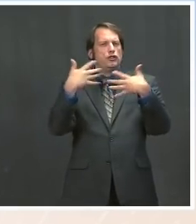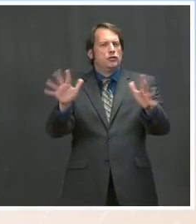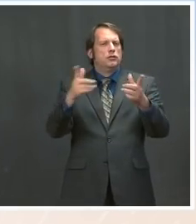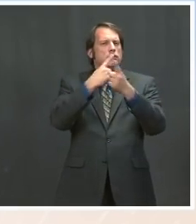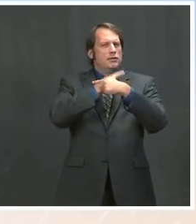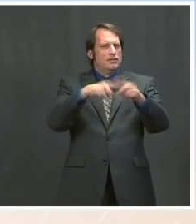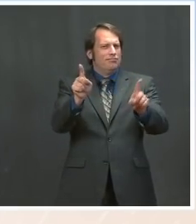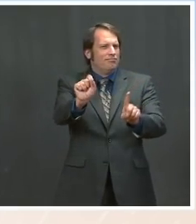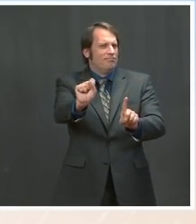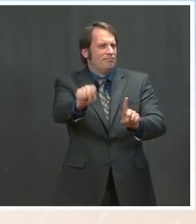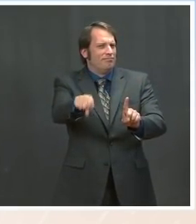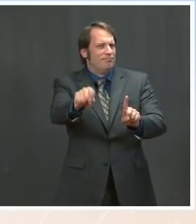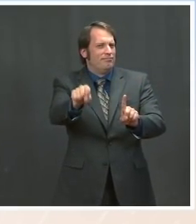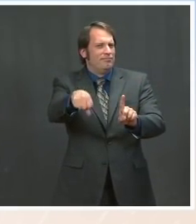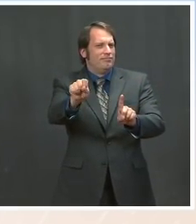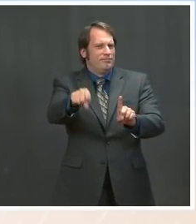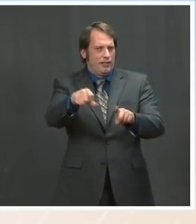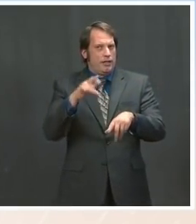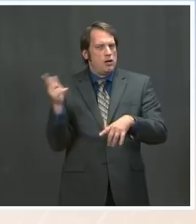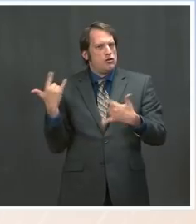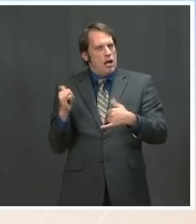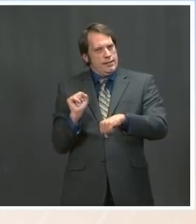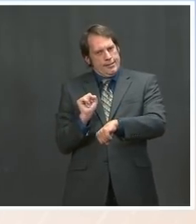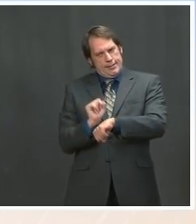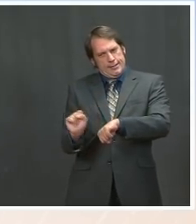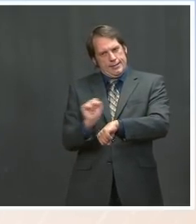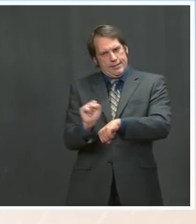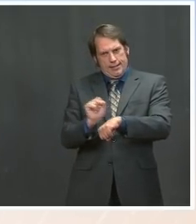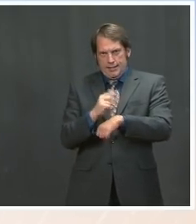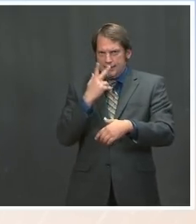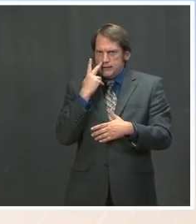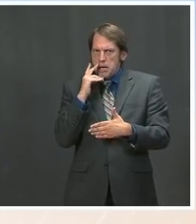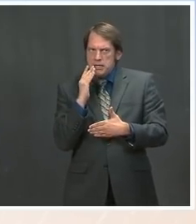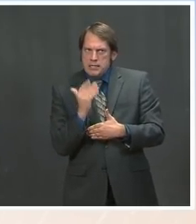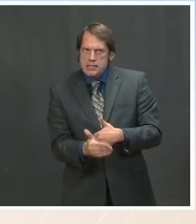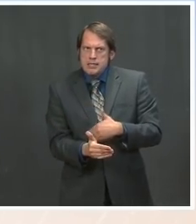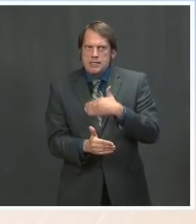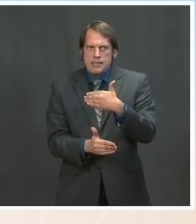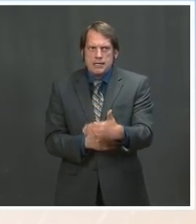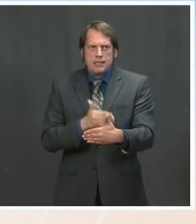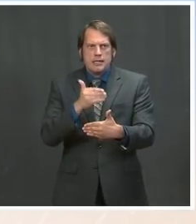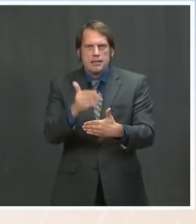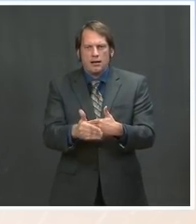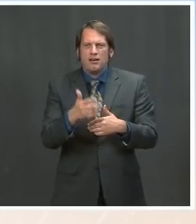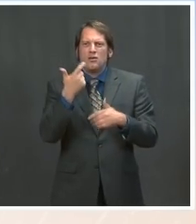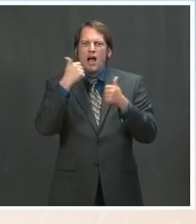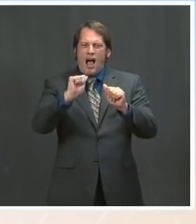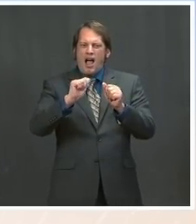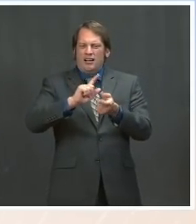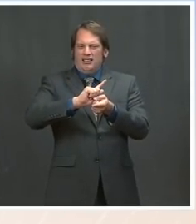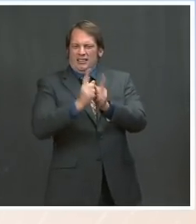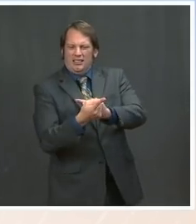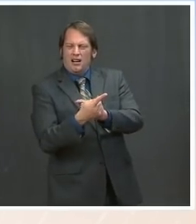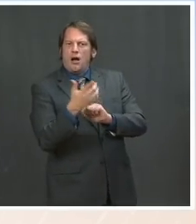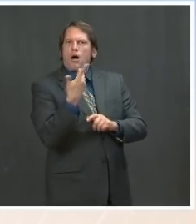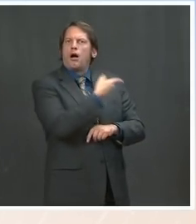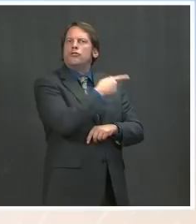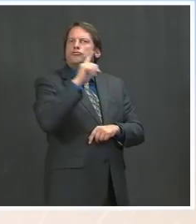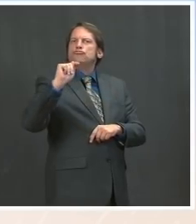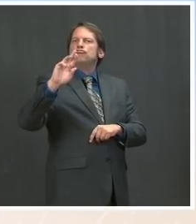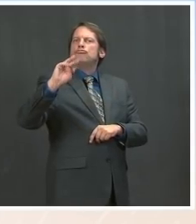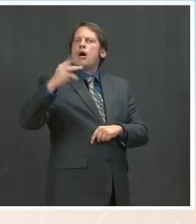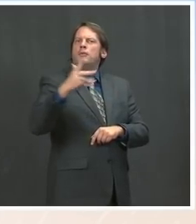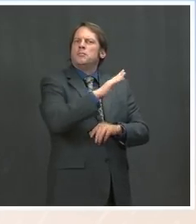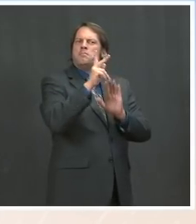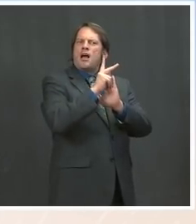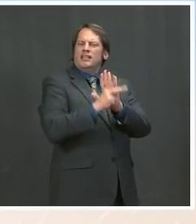an effort, an important step forward in our view, to reverse the Trump policy that banned refugees from many key regions of the world.